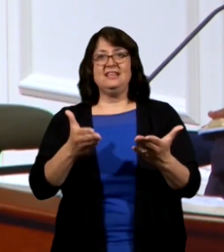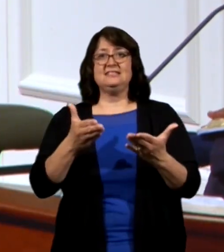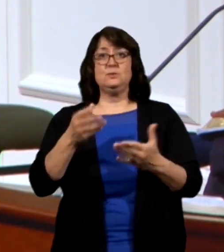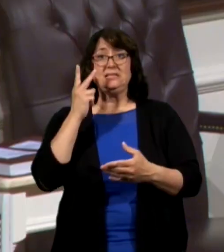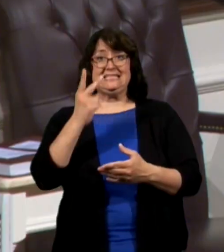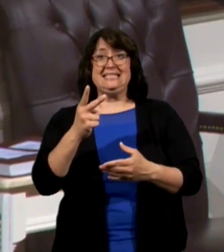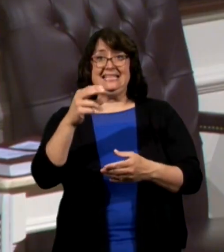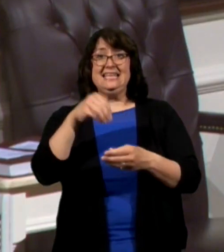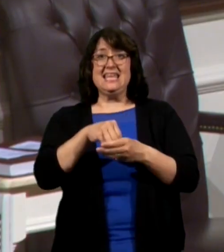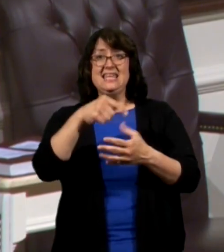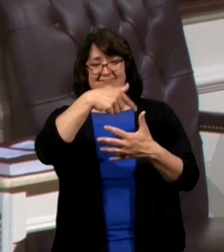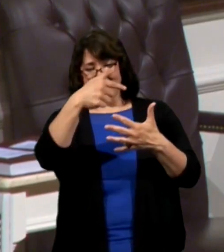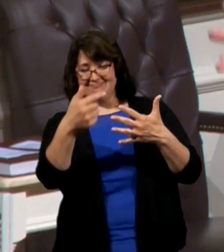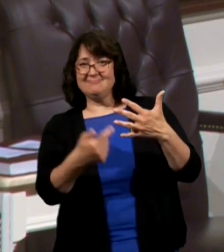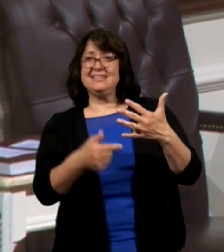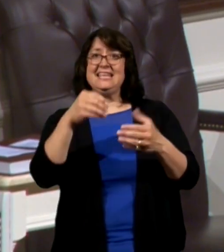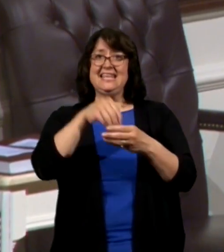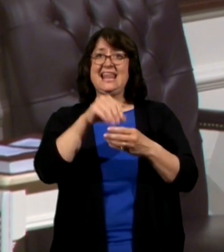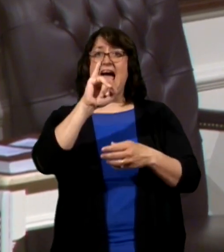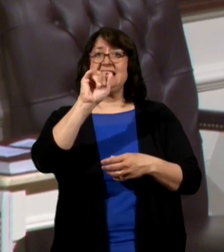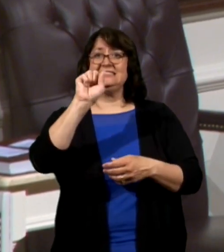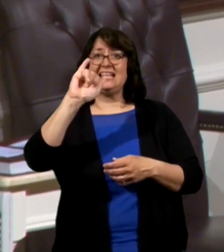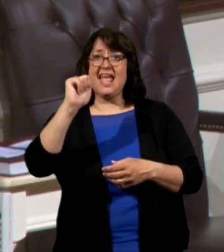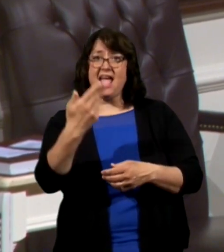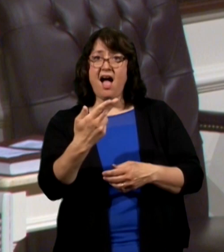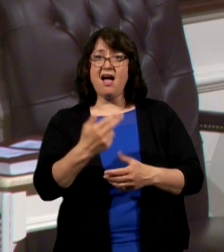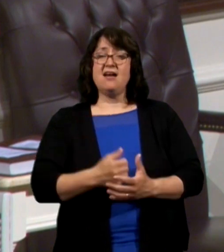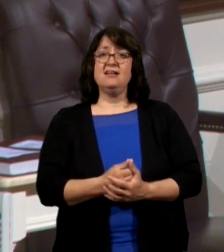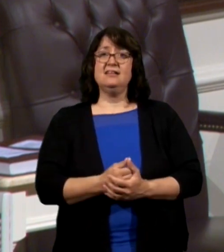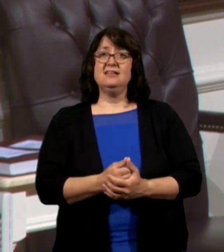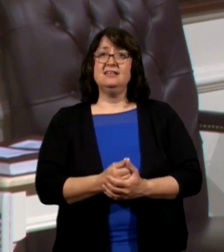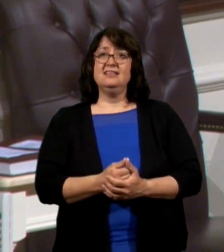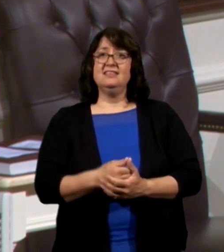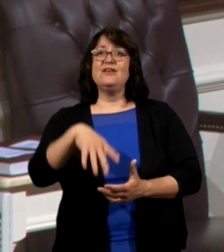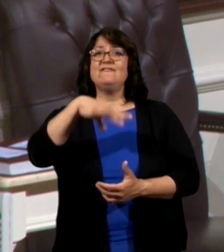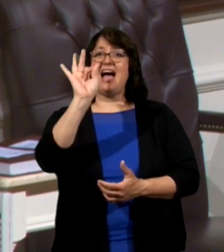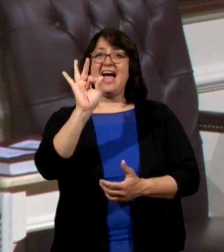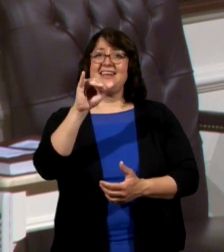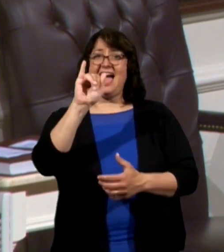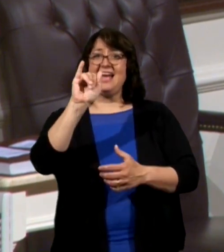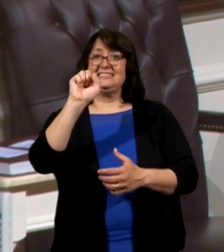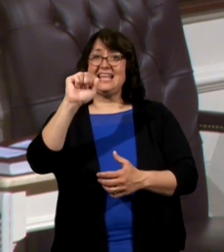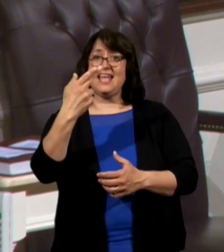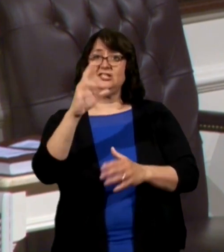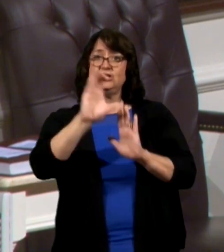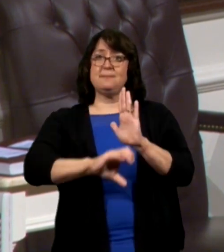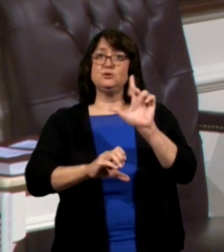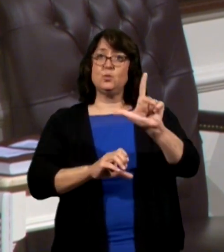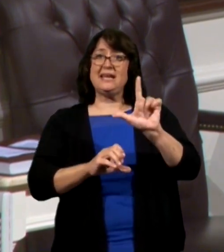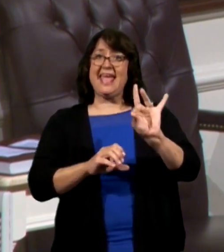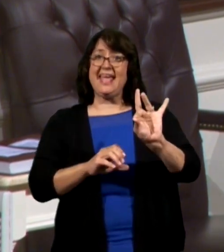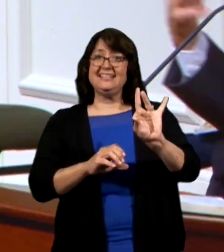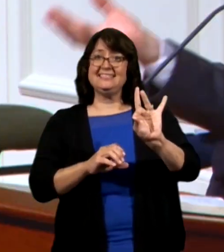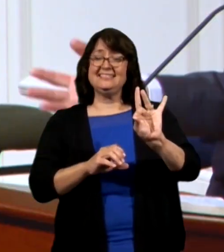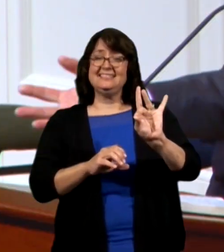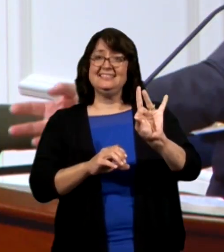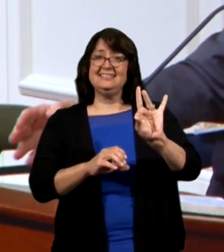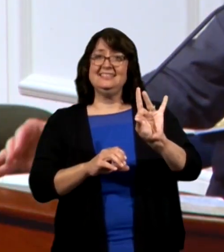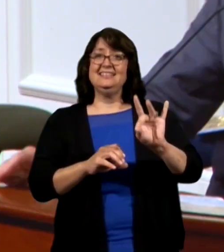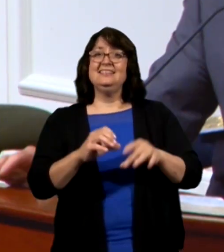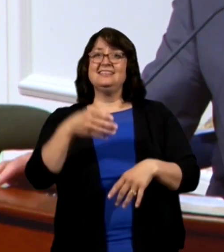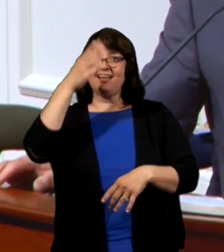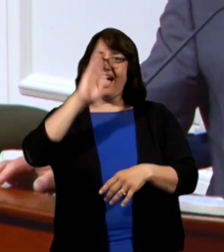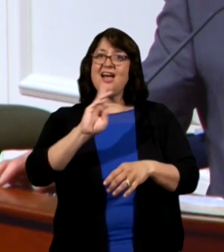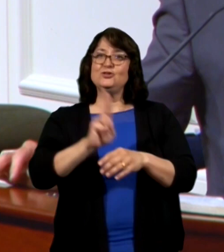interplay through all of Isaiah, you find here in Isaiah 28, and he basically